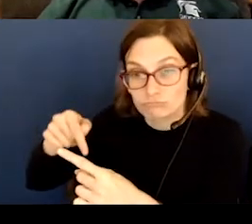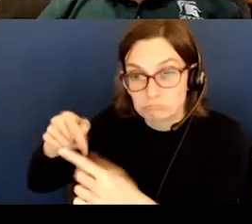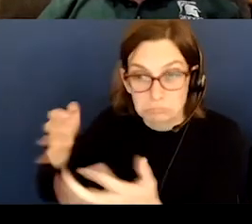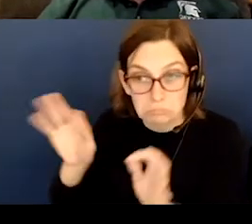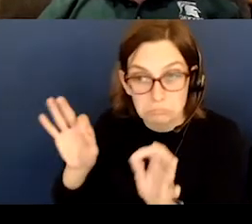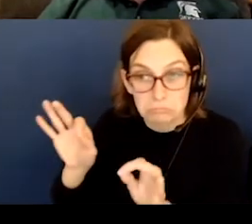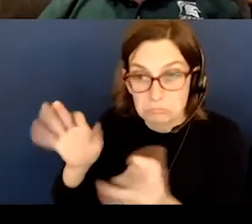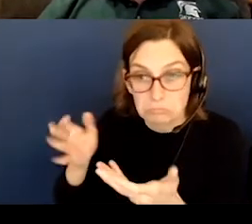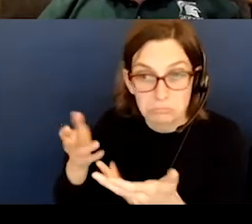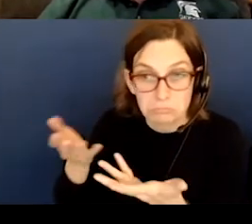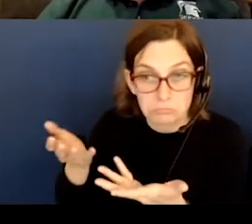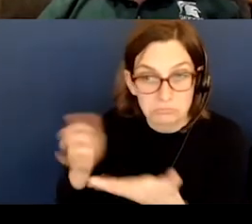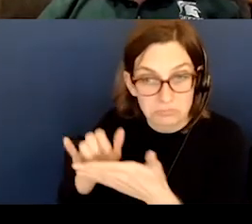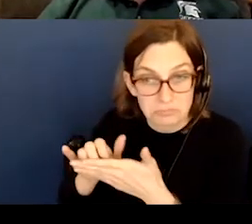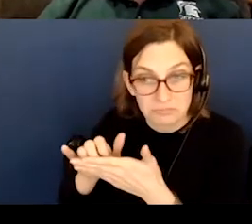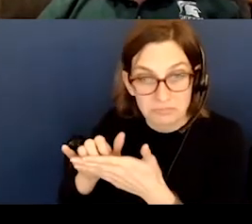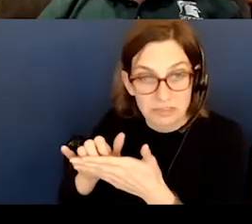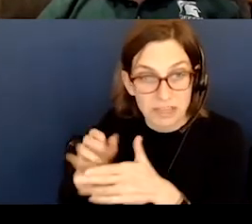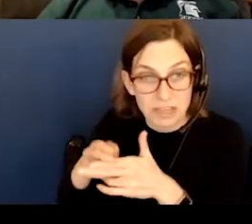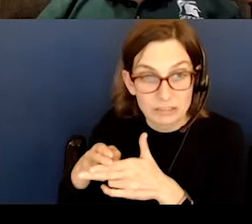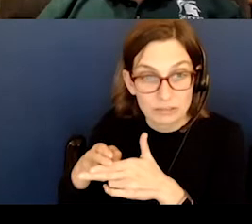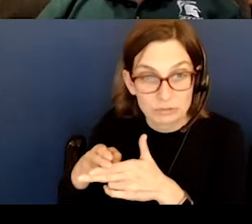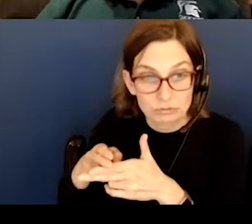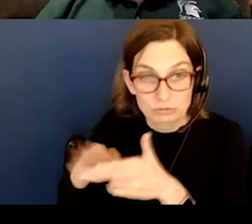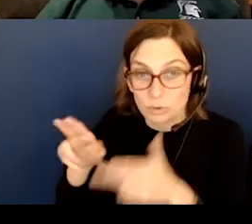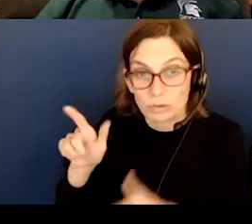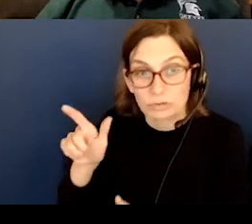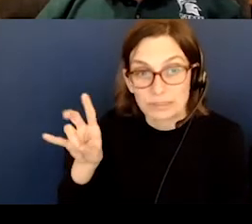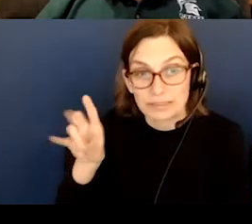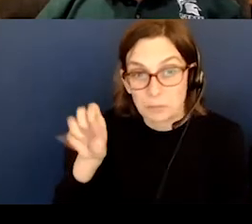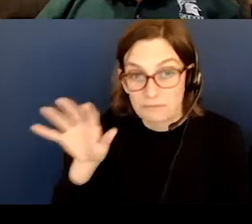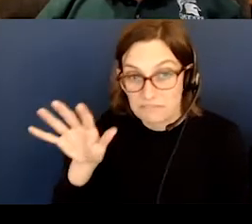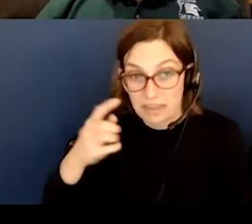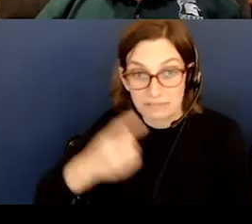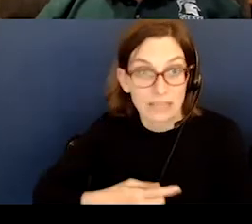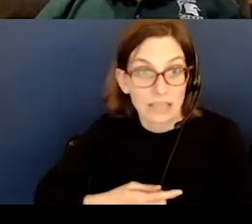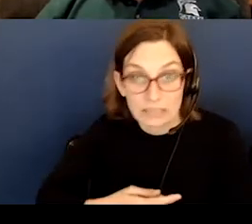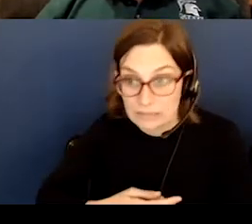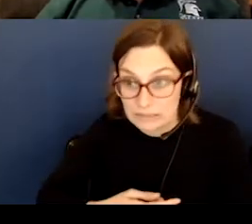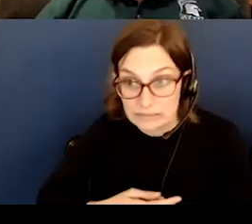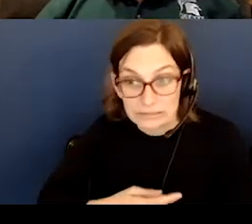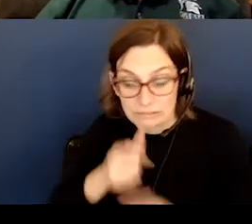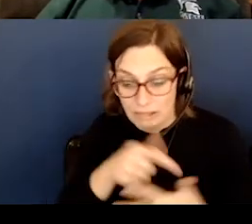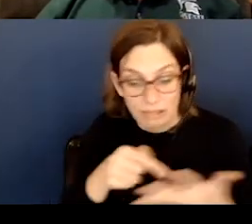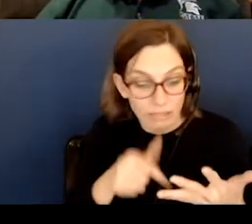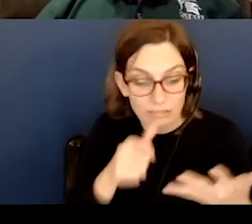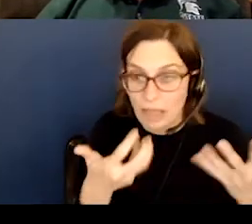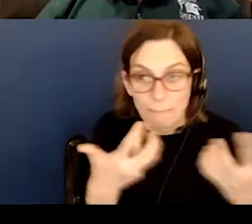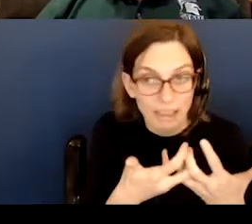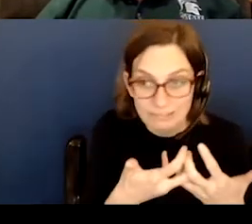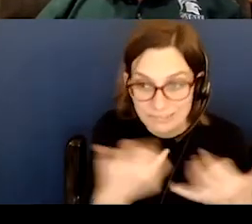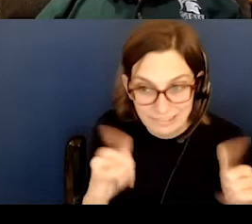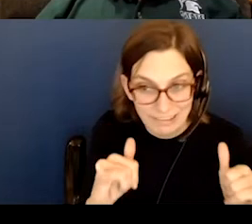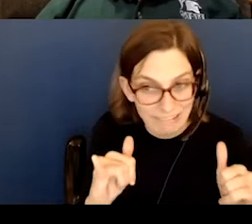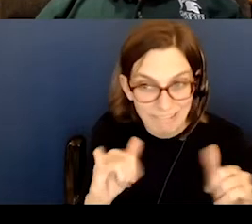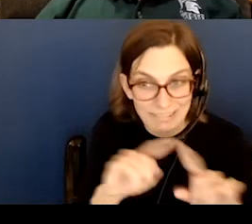what would that be? It turns out it's 27.5 days, none of the previous numbers. And why is